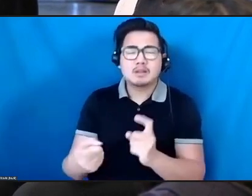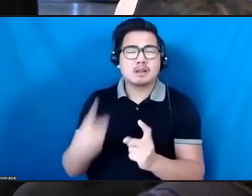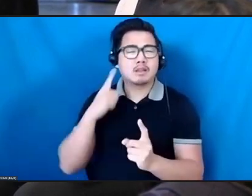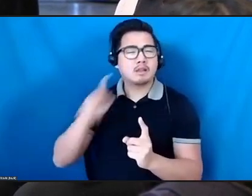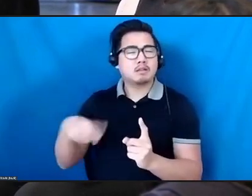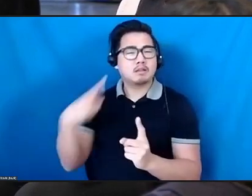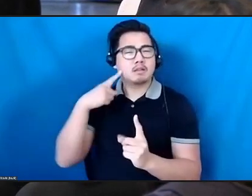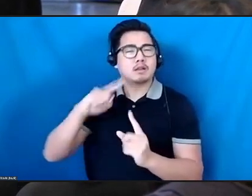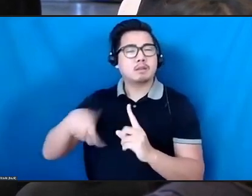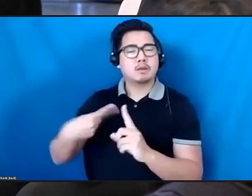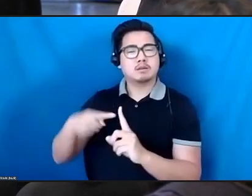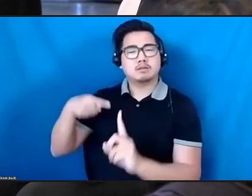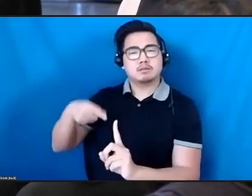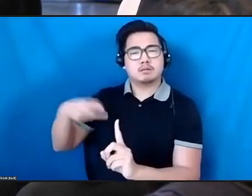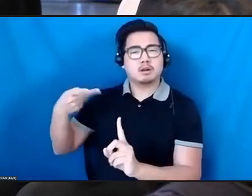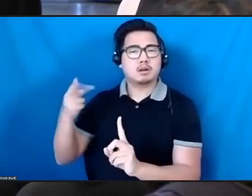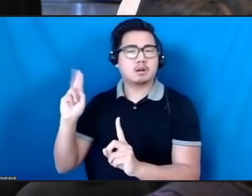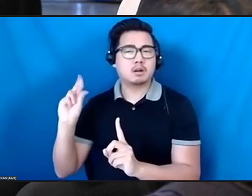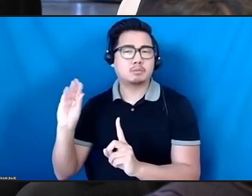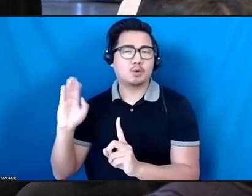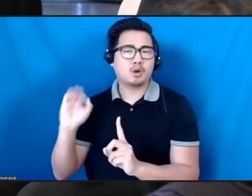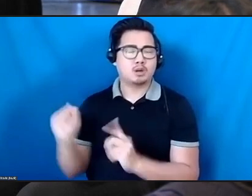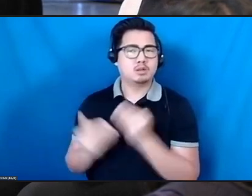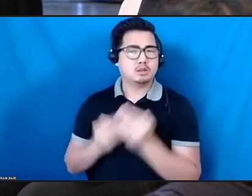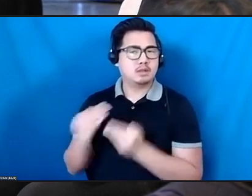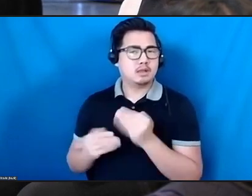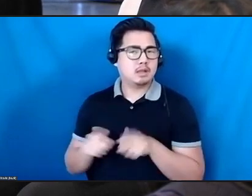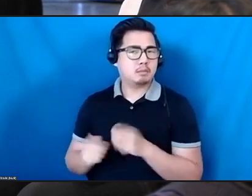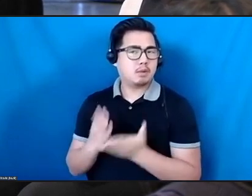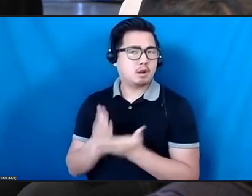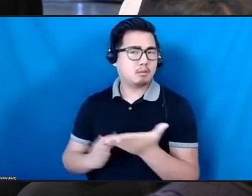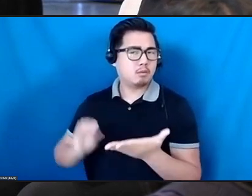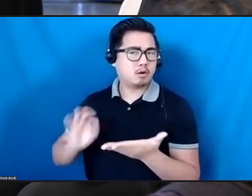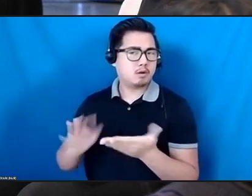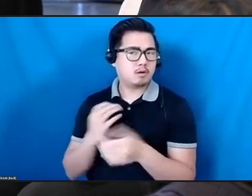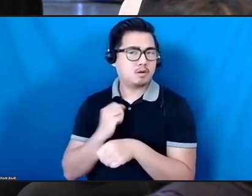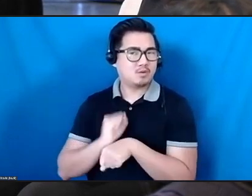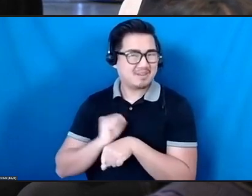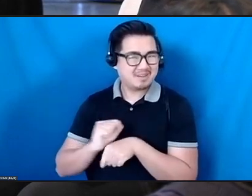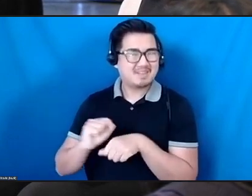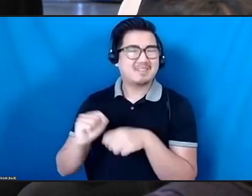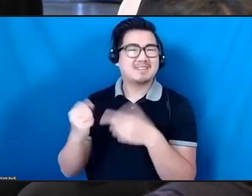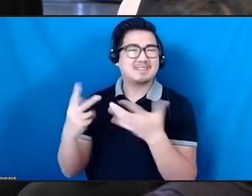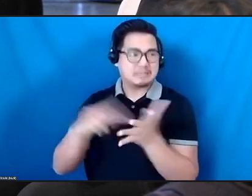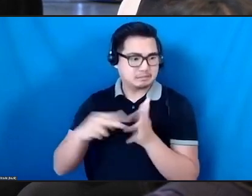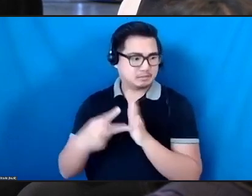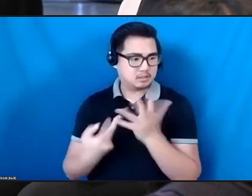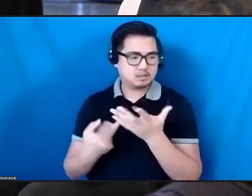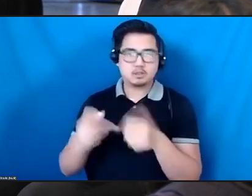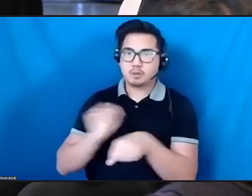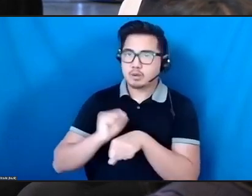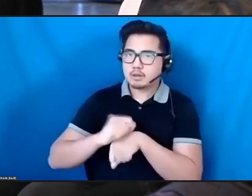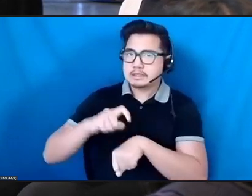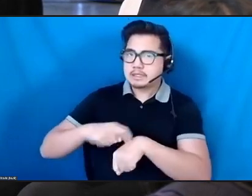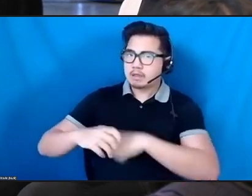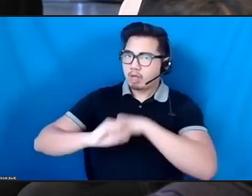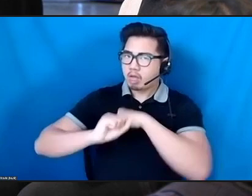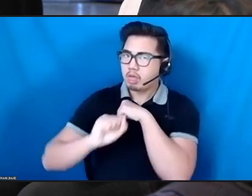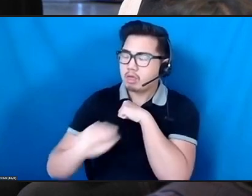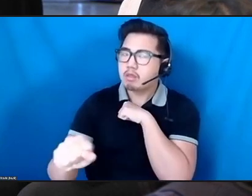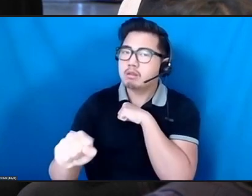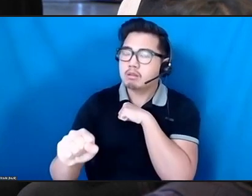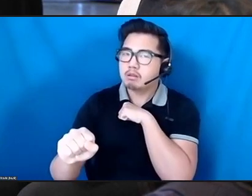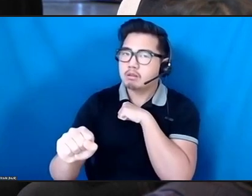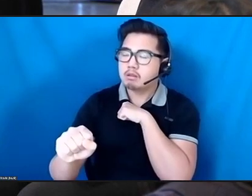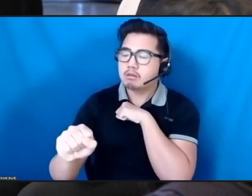and how that ultimately stretches the timeline of our work together. So I've been thinking a lot about that